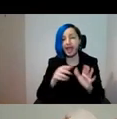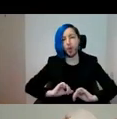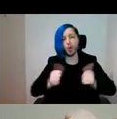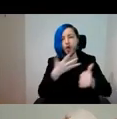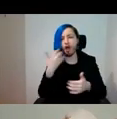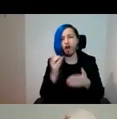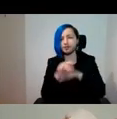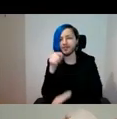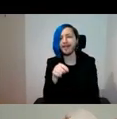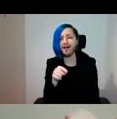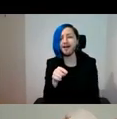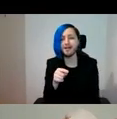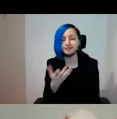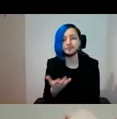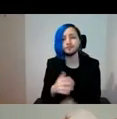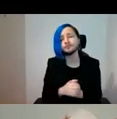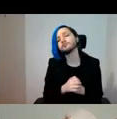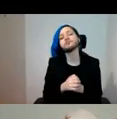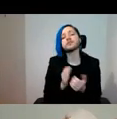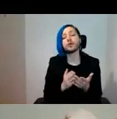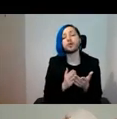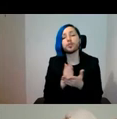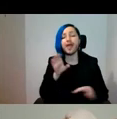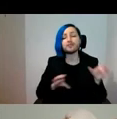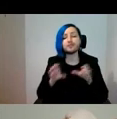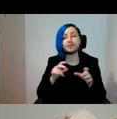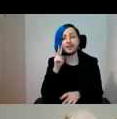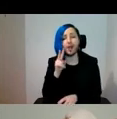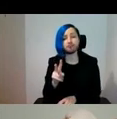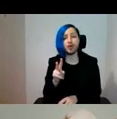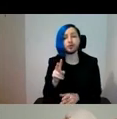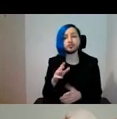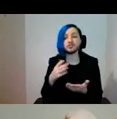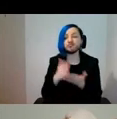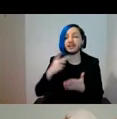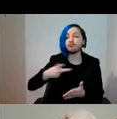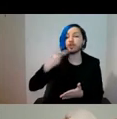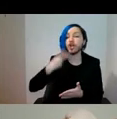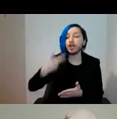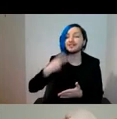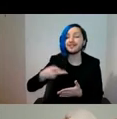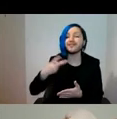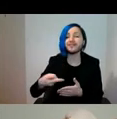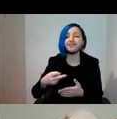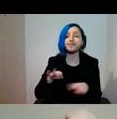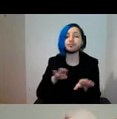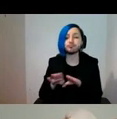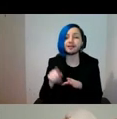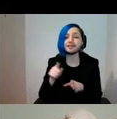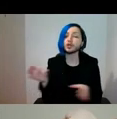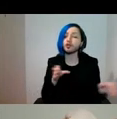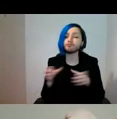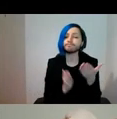Following the experimental approach of what could be seen as a recursive practice. Curating happens through